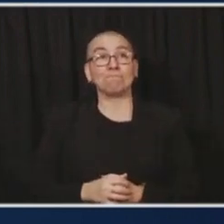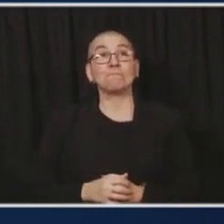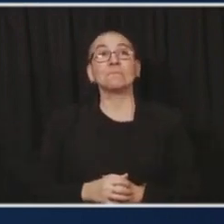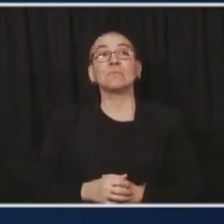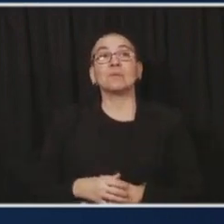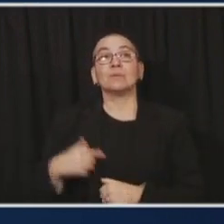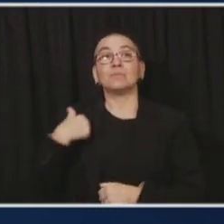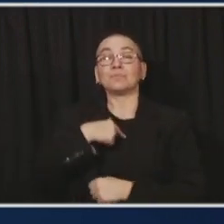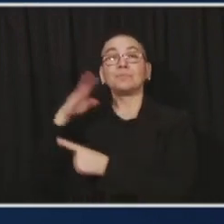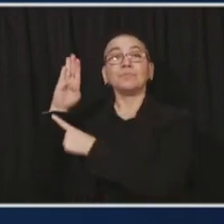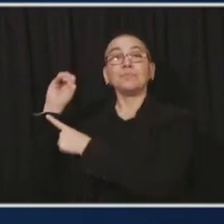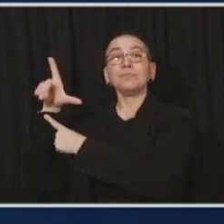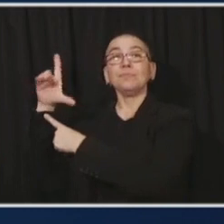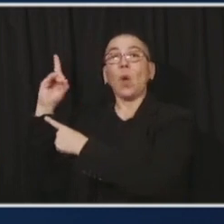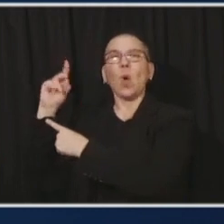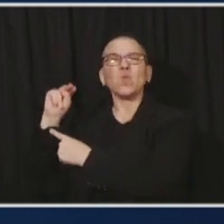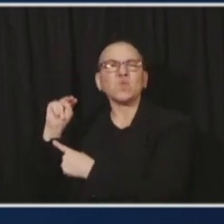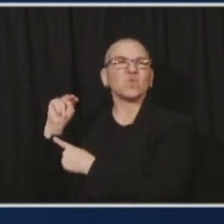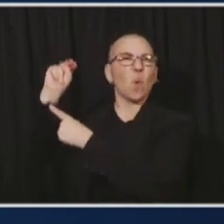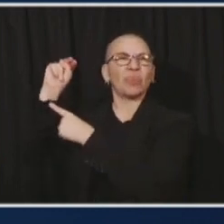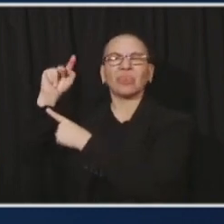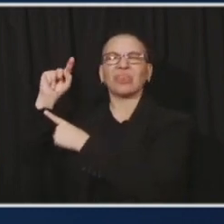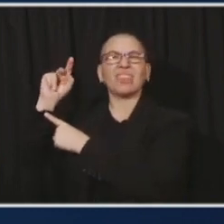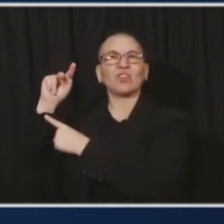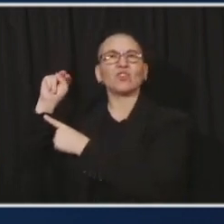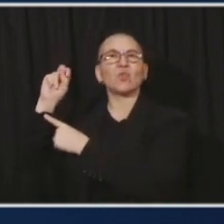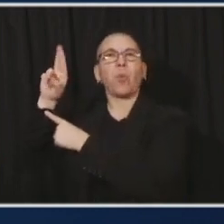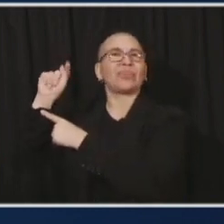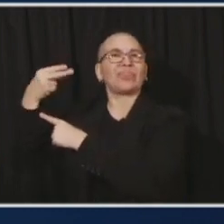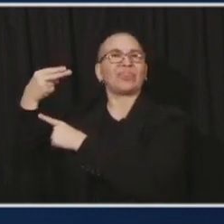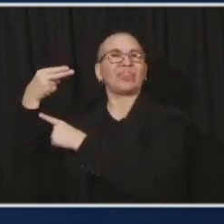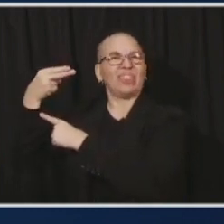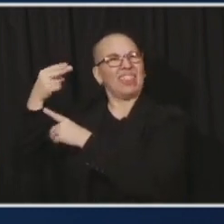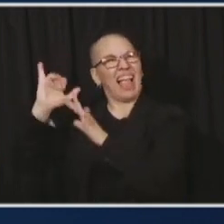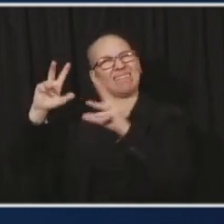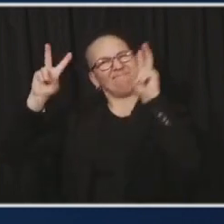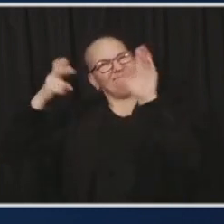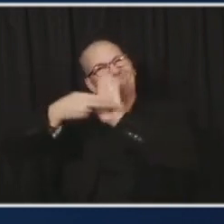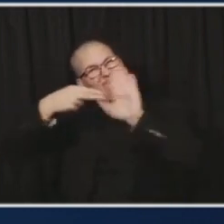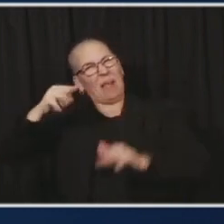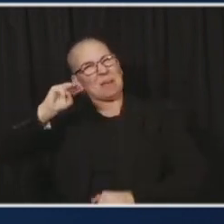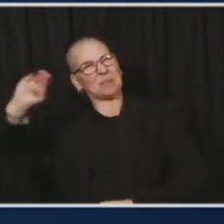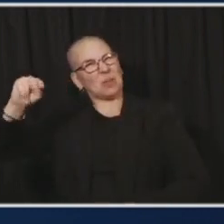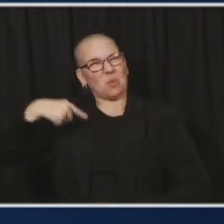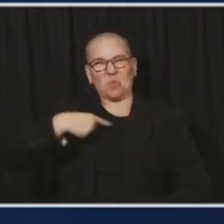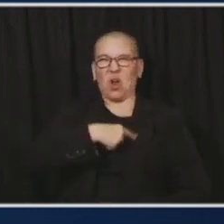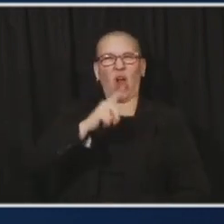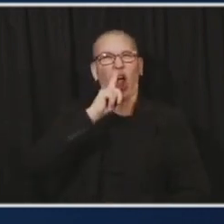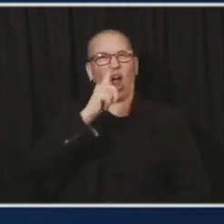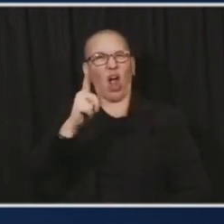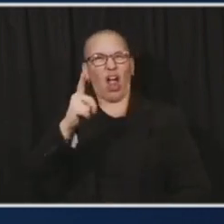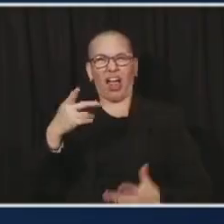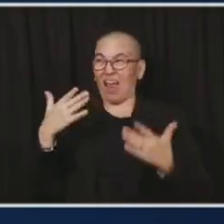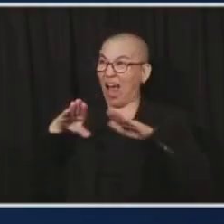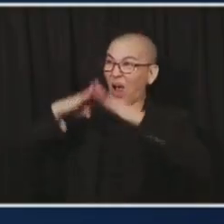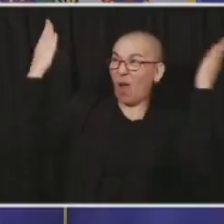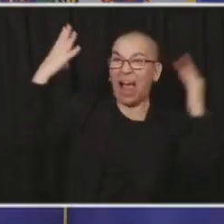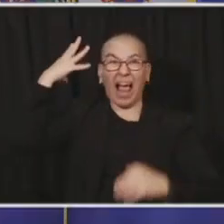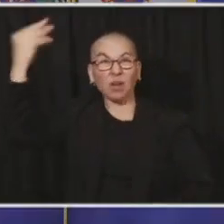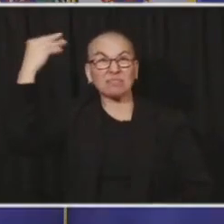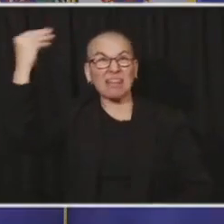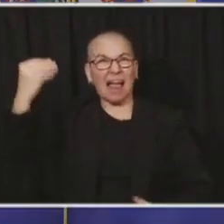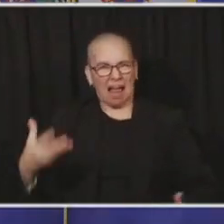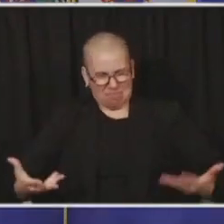this, their fire pits and heaters will be open and people will be drinking brews outside, uh, in December and January. Then we should make that happen